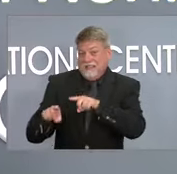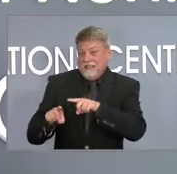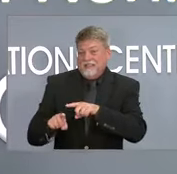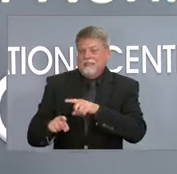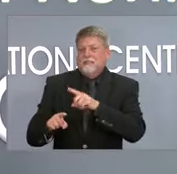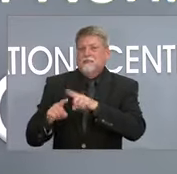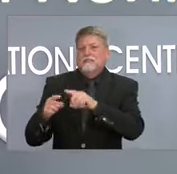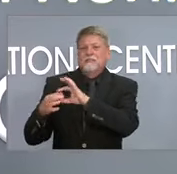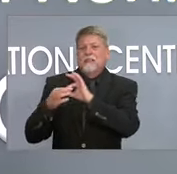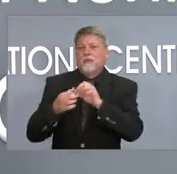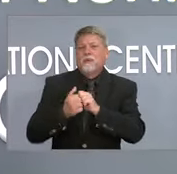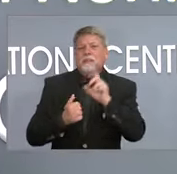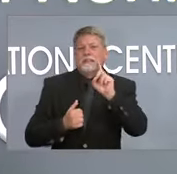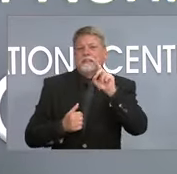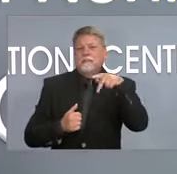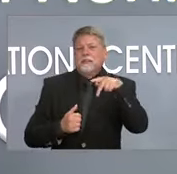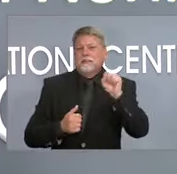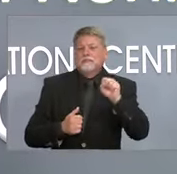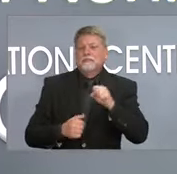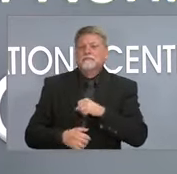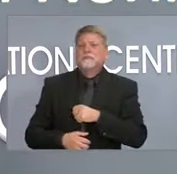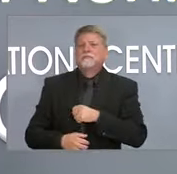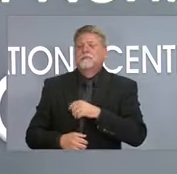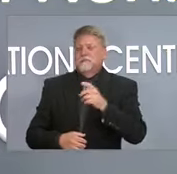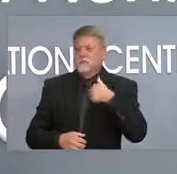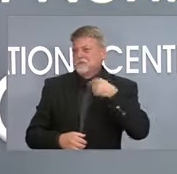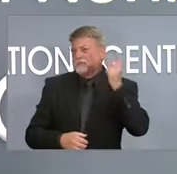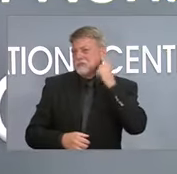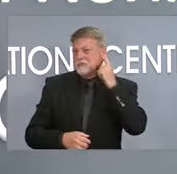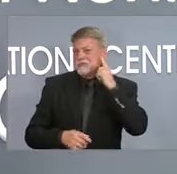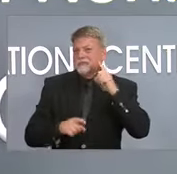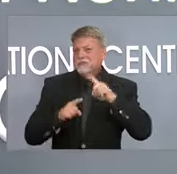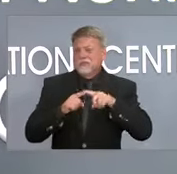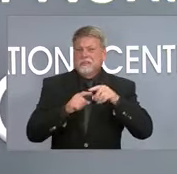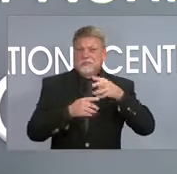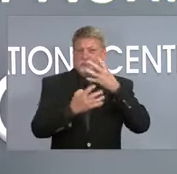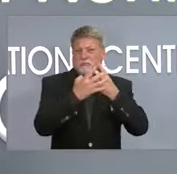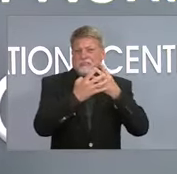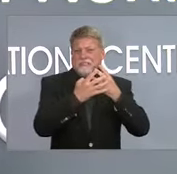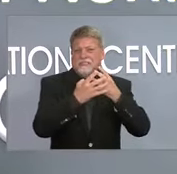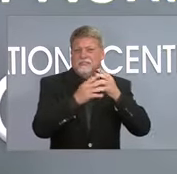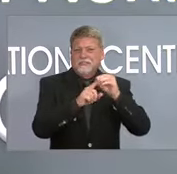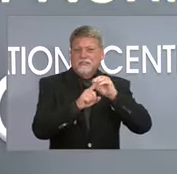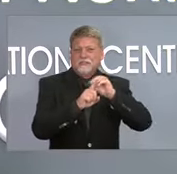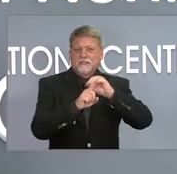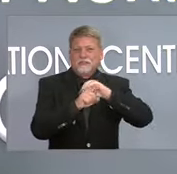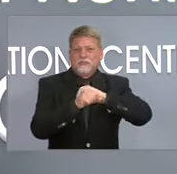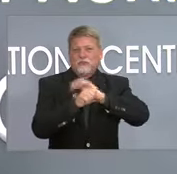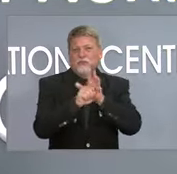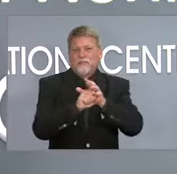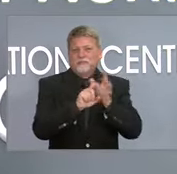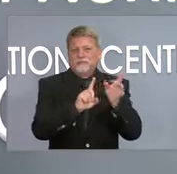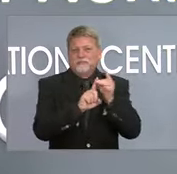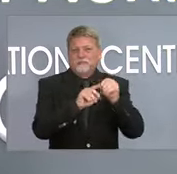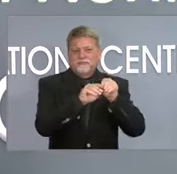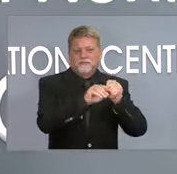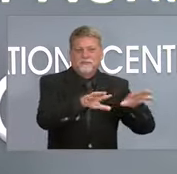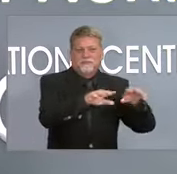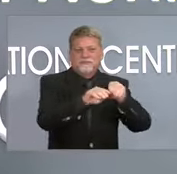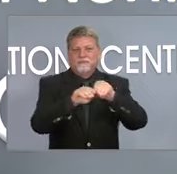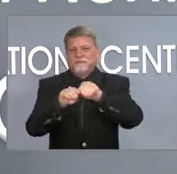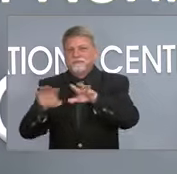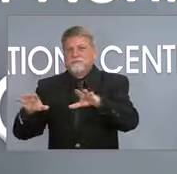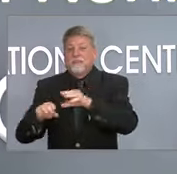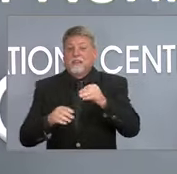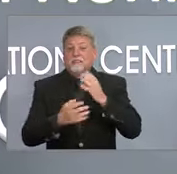DPS. You know, we've been hearing about outbreaks in the prisons and we know that vaccinated inmates who've